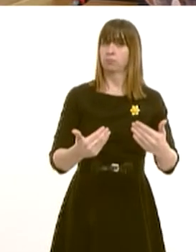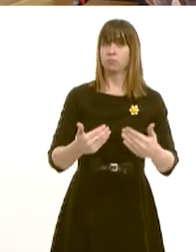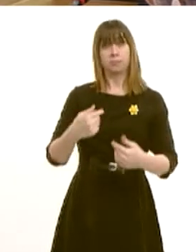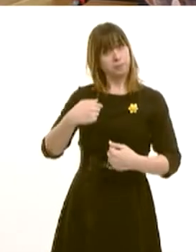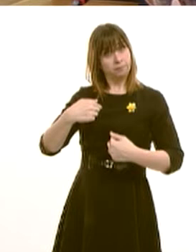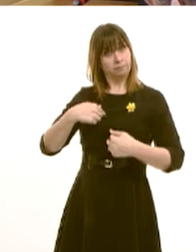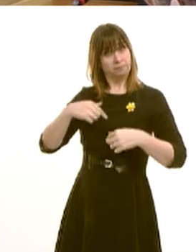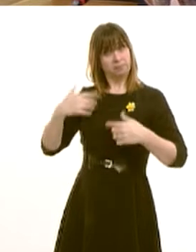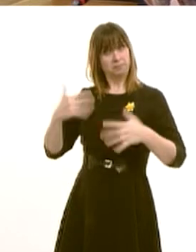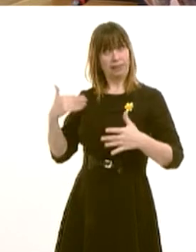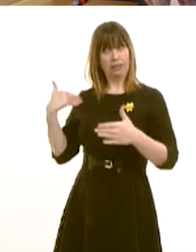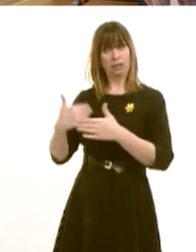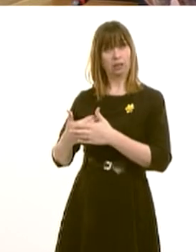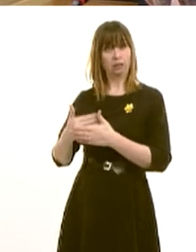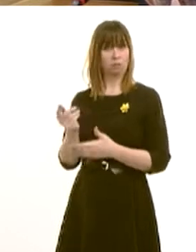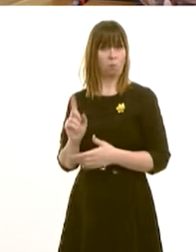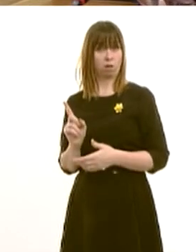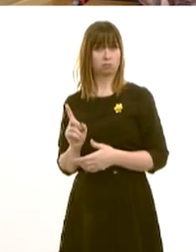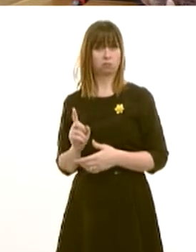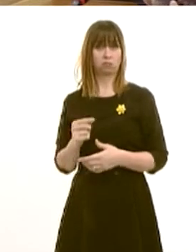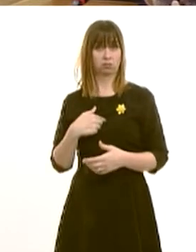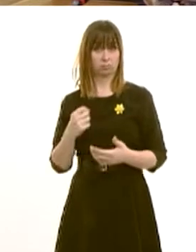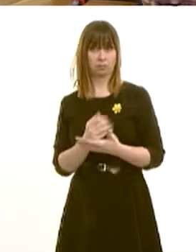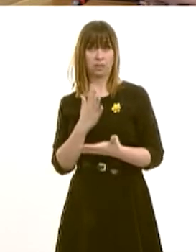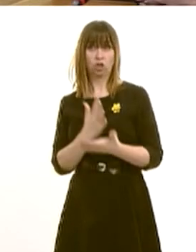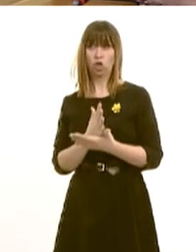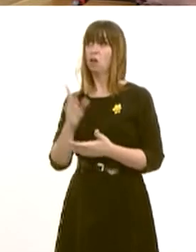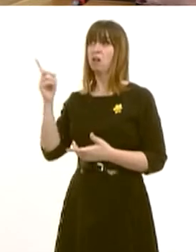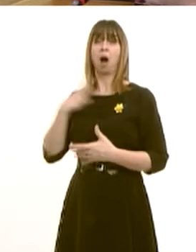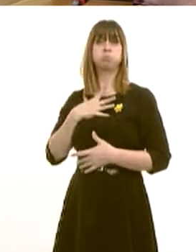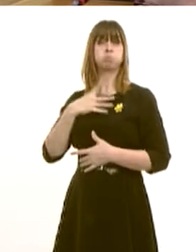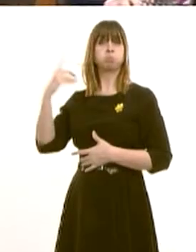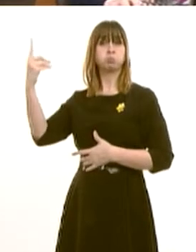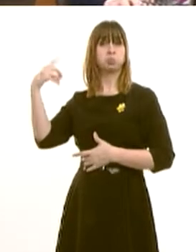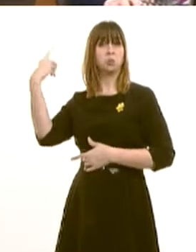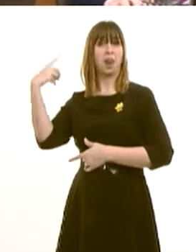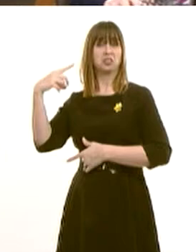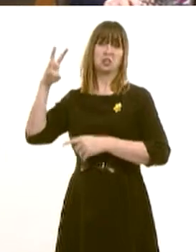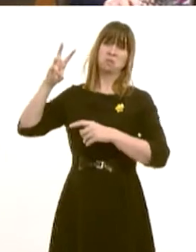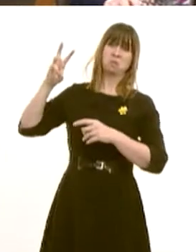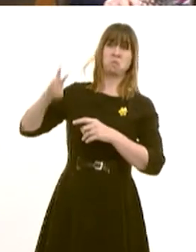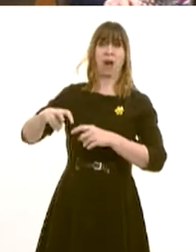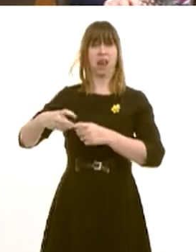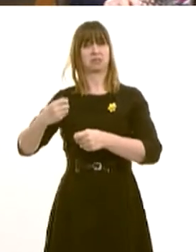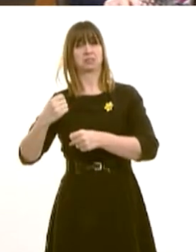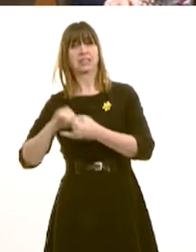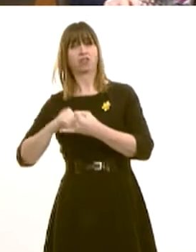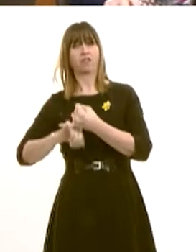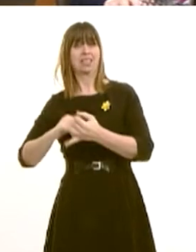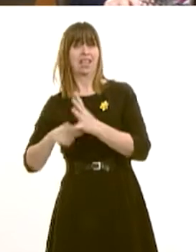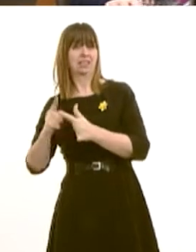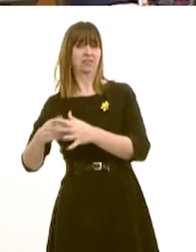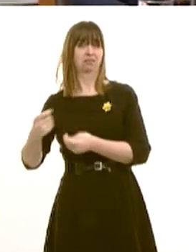had. We have made sure that the Secretary of State was not able to proceed with the Wales Bill as he proposed. We were the ones who pointed out the weaknesses